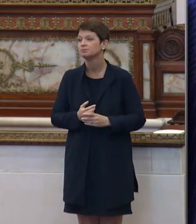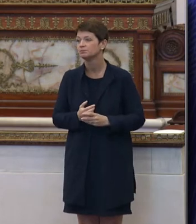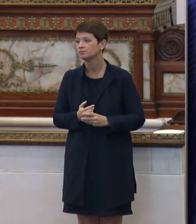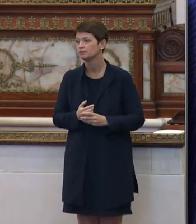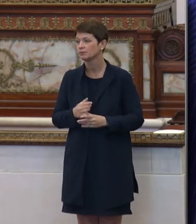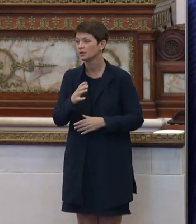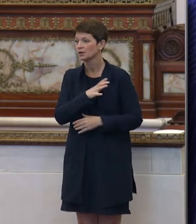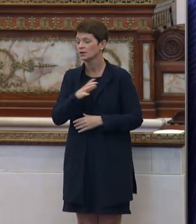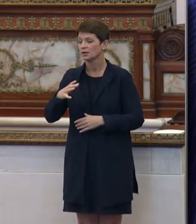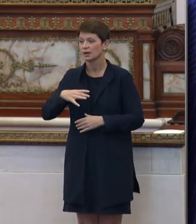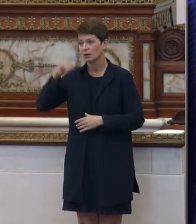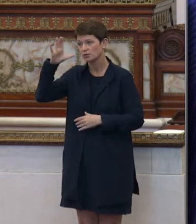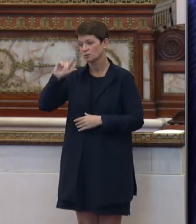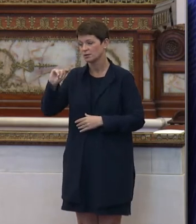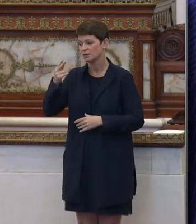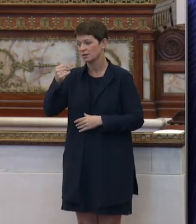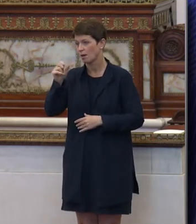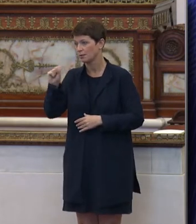Councilmember Thomas.